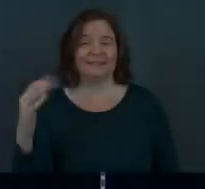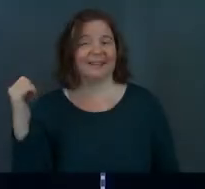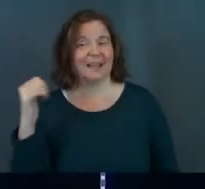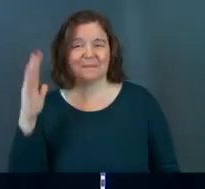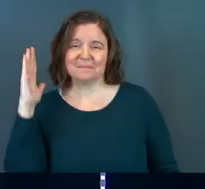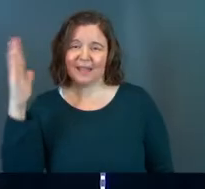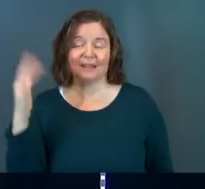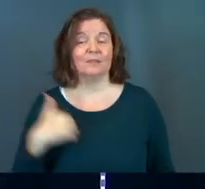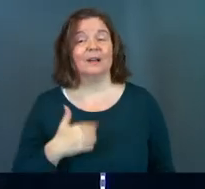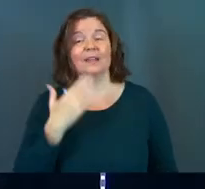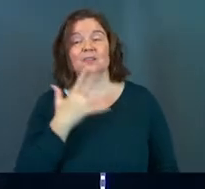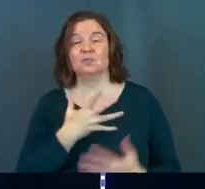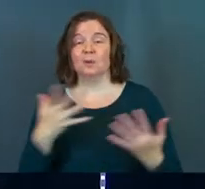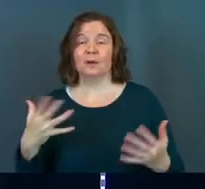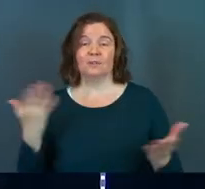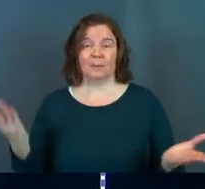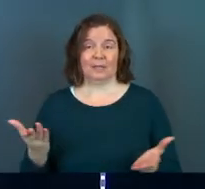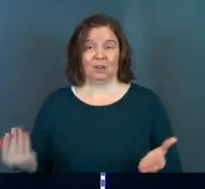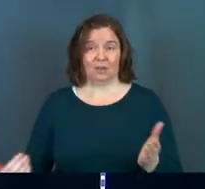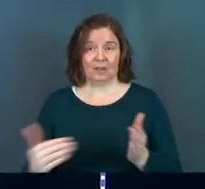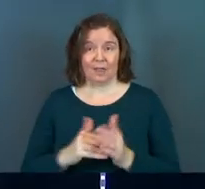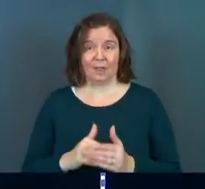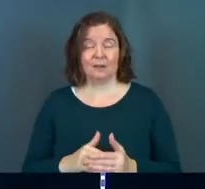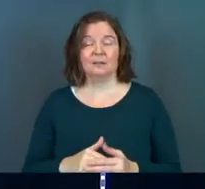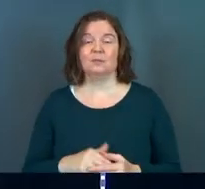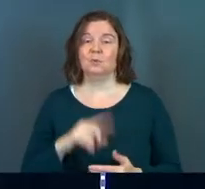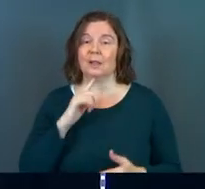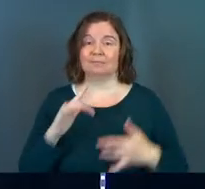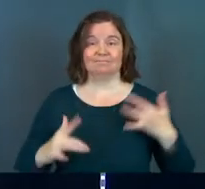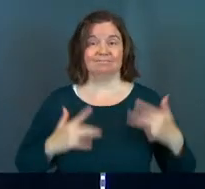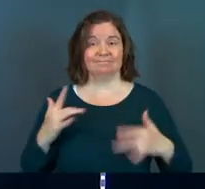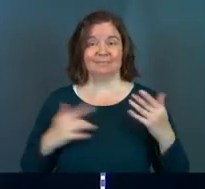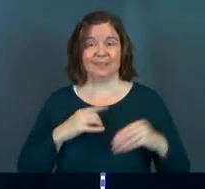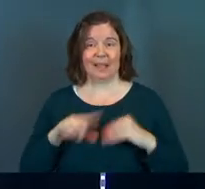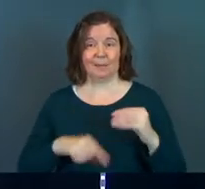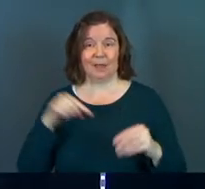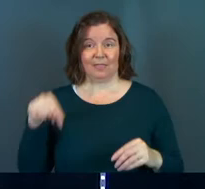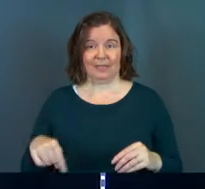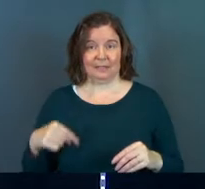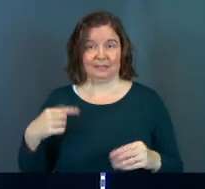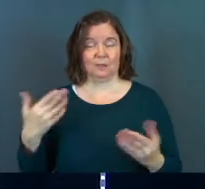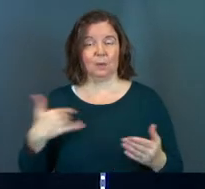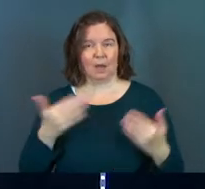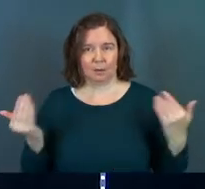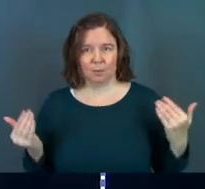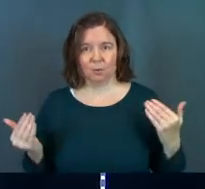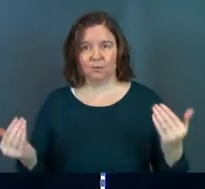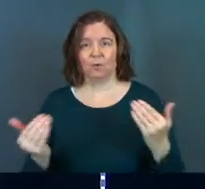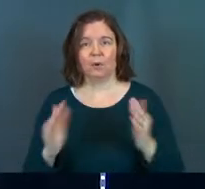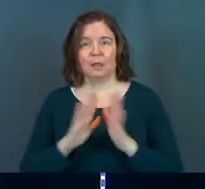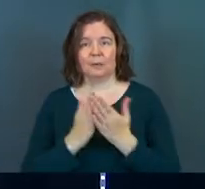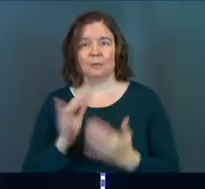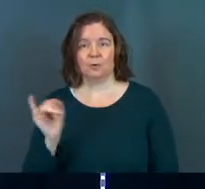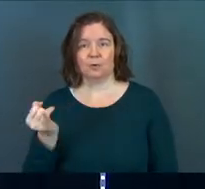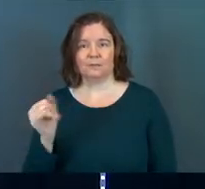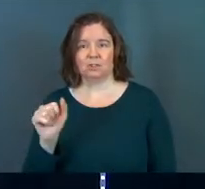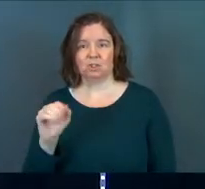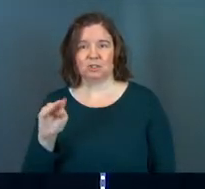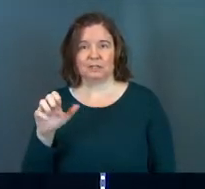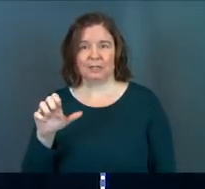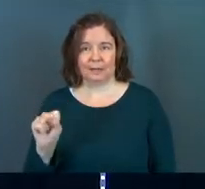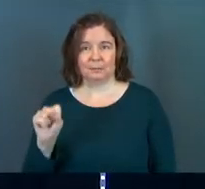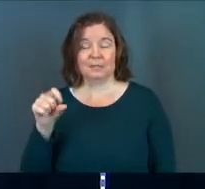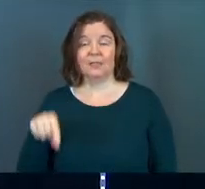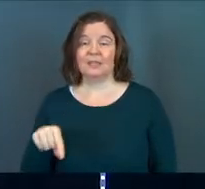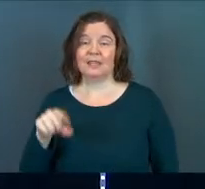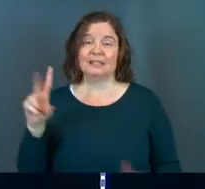Amen. Well, hey, thank you guys so much for being here again. Super excited about this. We are moving forward in the book of James. This series has